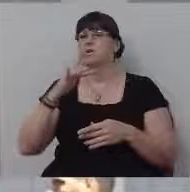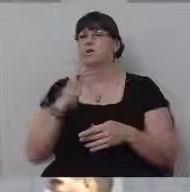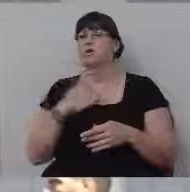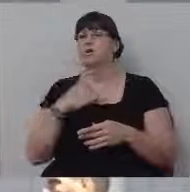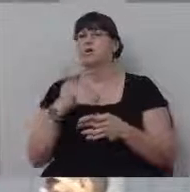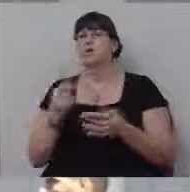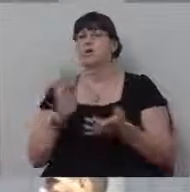minutes in Jesus name.